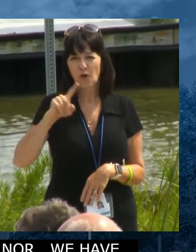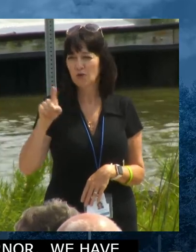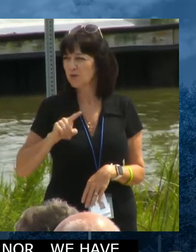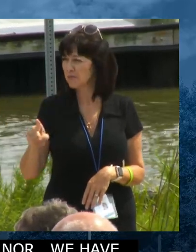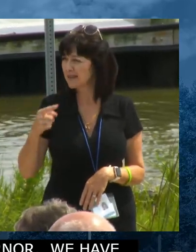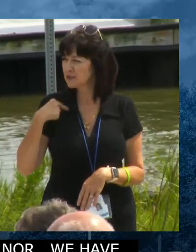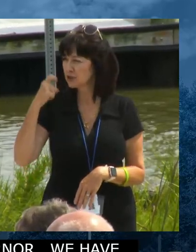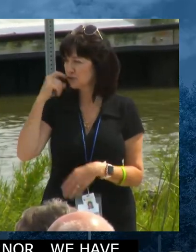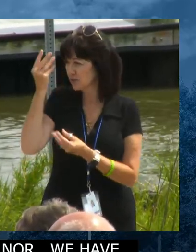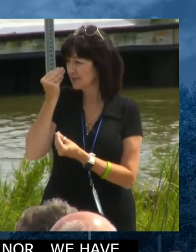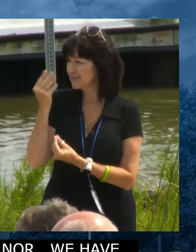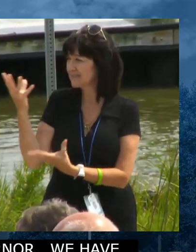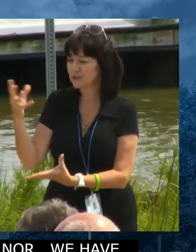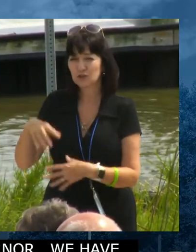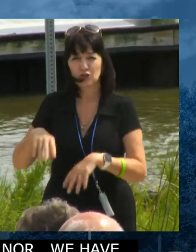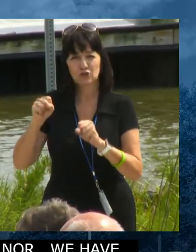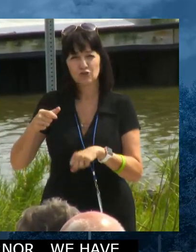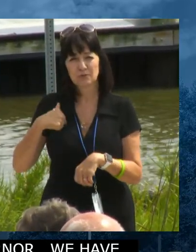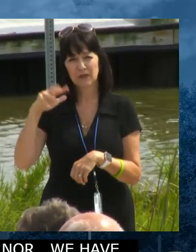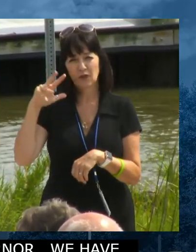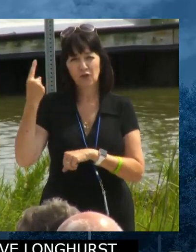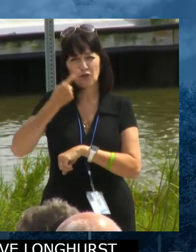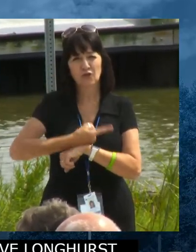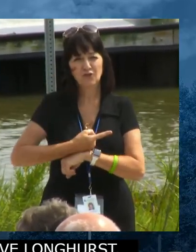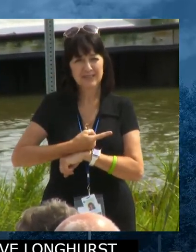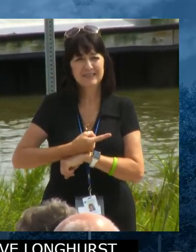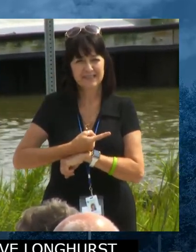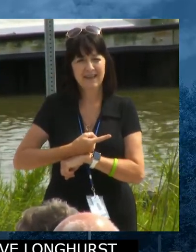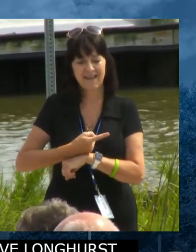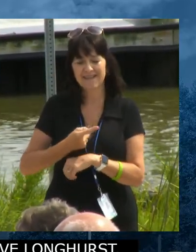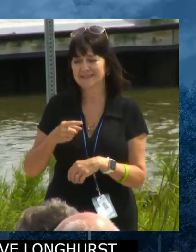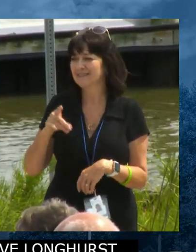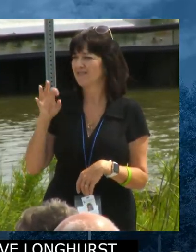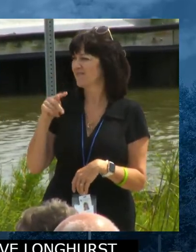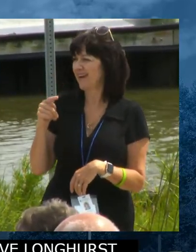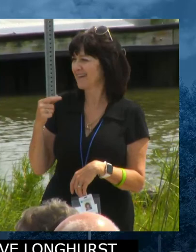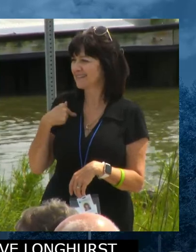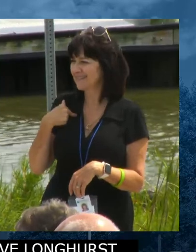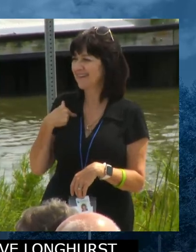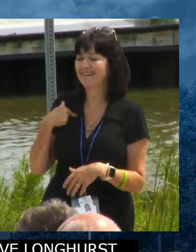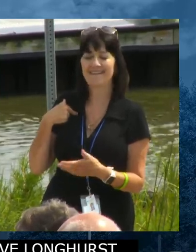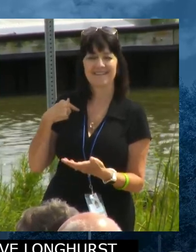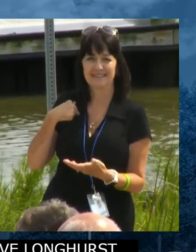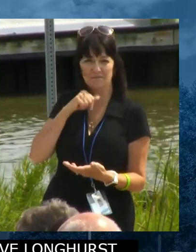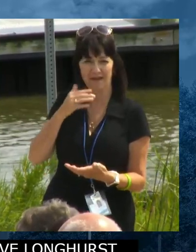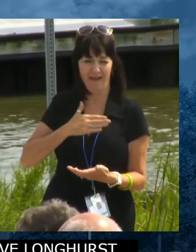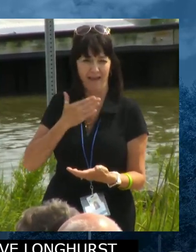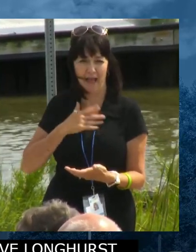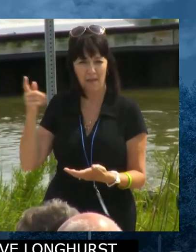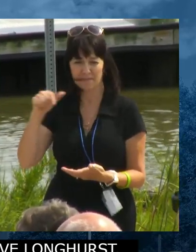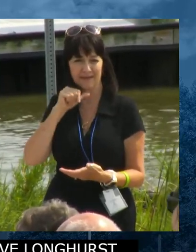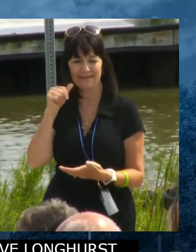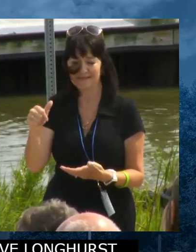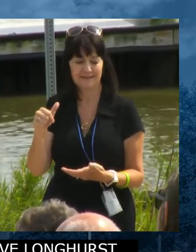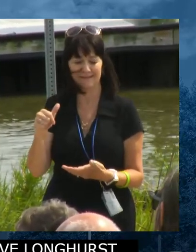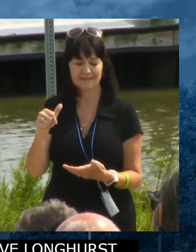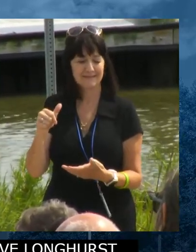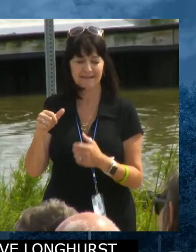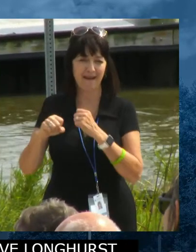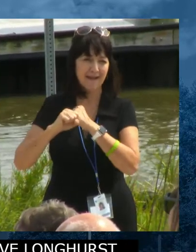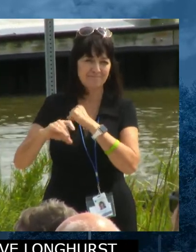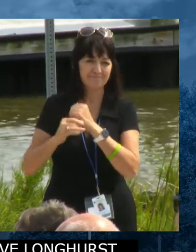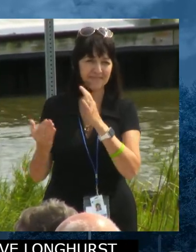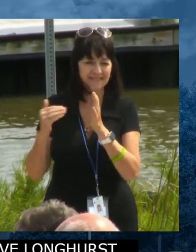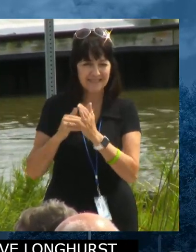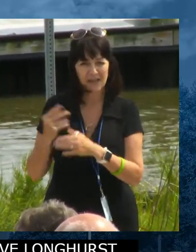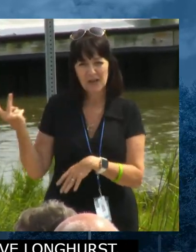informed him that it took me three days to find out he wasn't running for reelection. And I'm not happy. He and I grew up in the same neighborhood, went